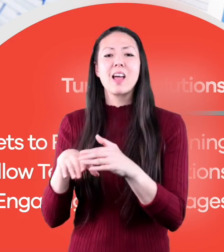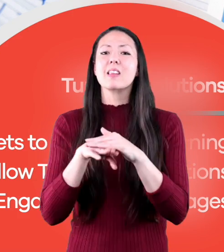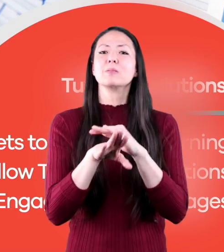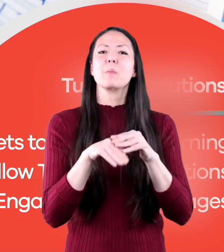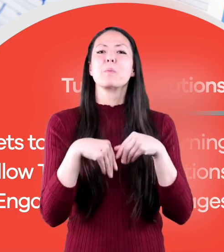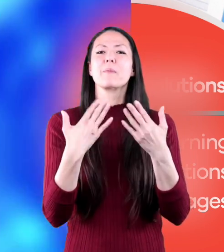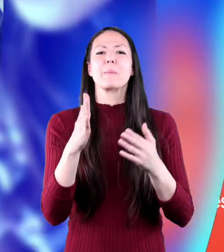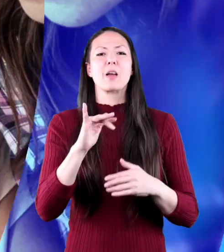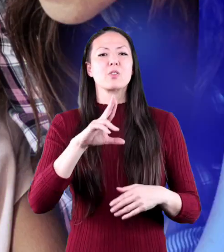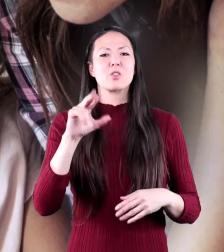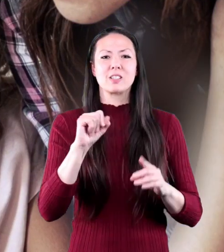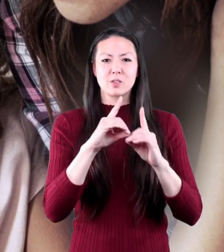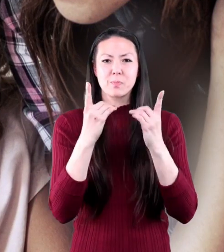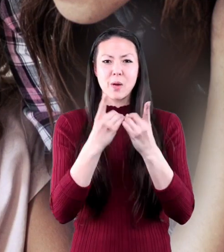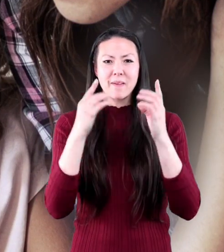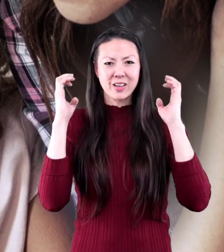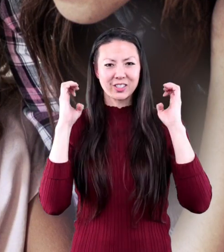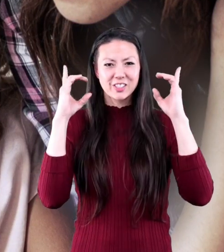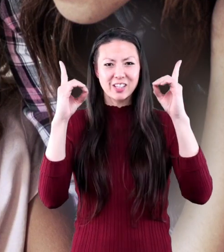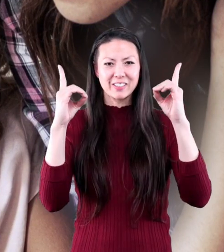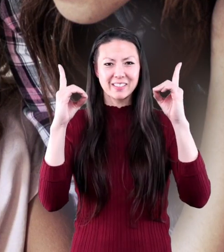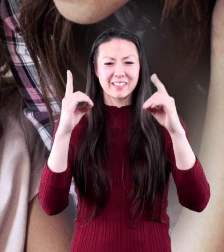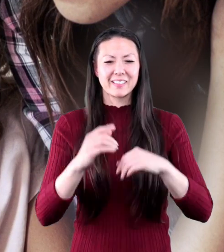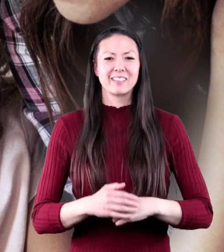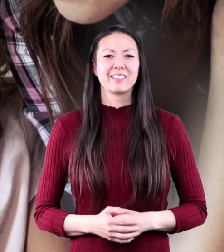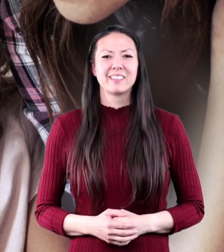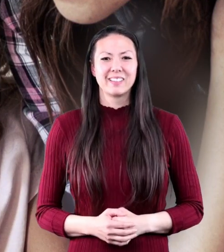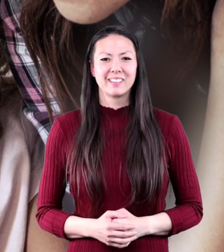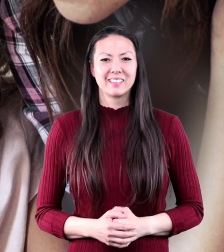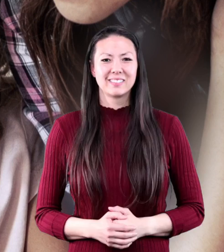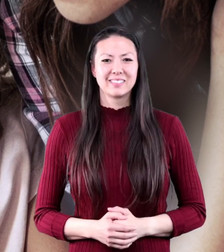Thank Bye. Bye. Bye.